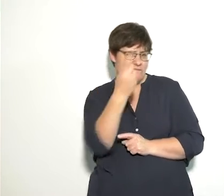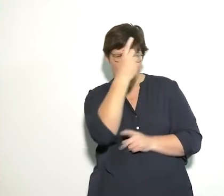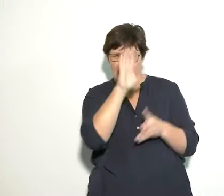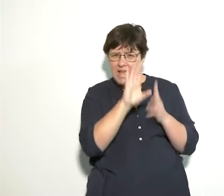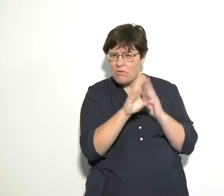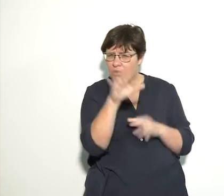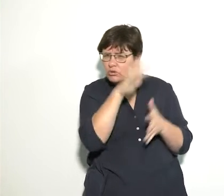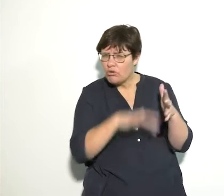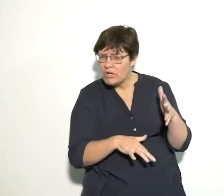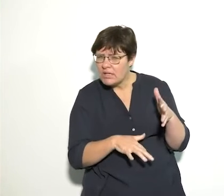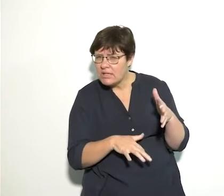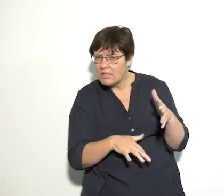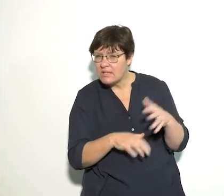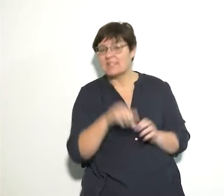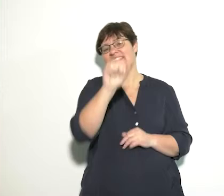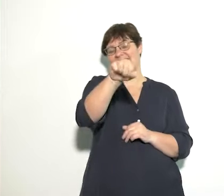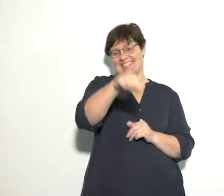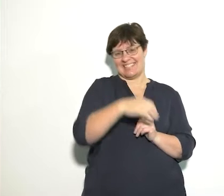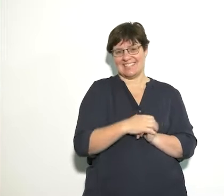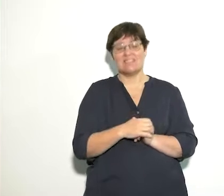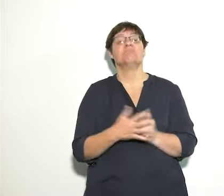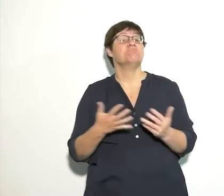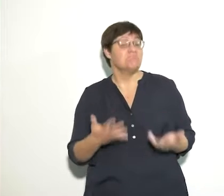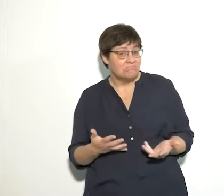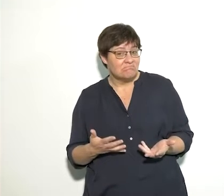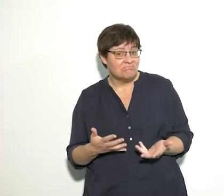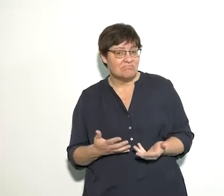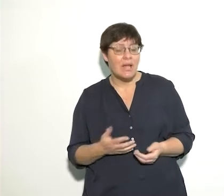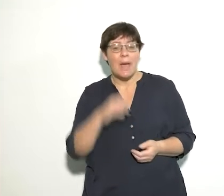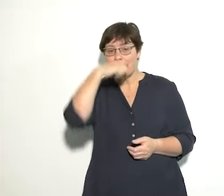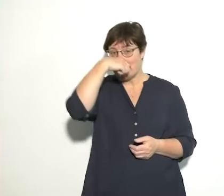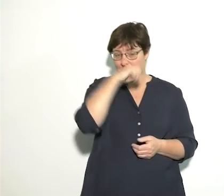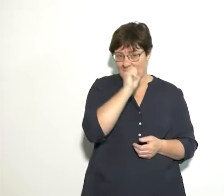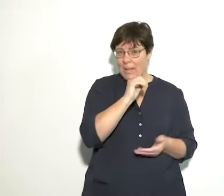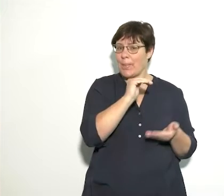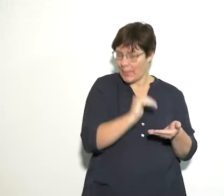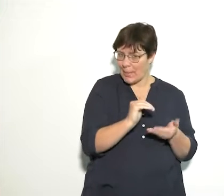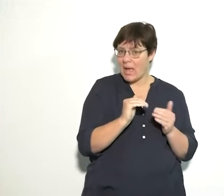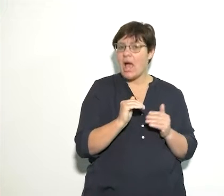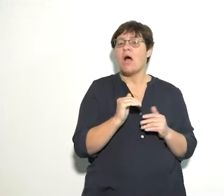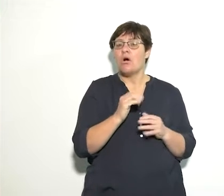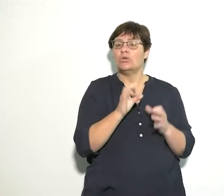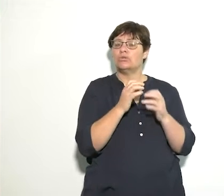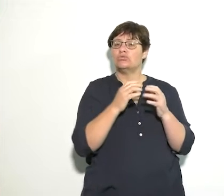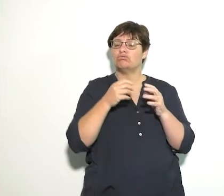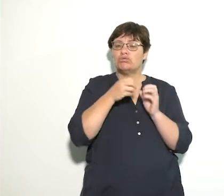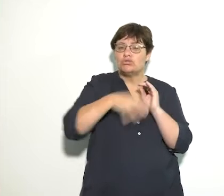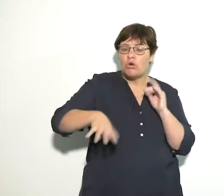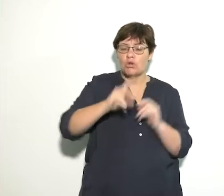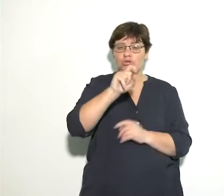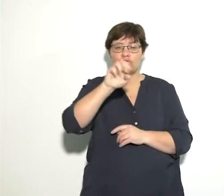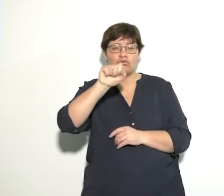character in the story? Yes, it was the little pig that built his house with straw.